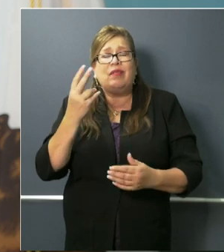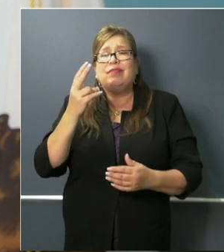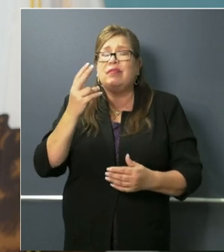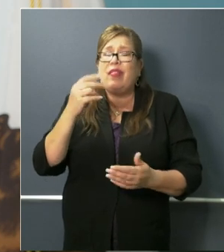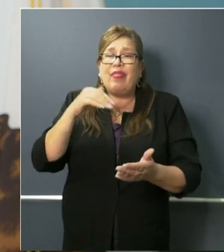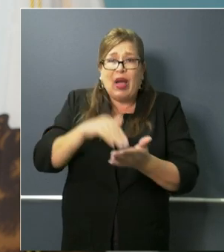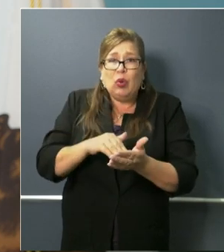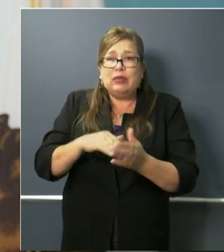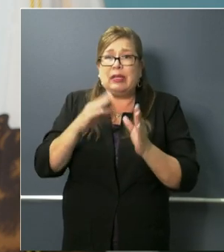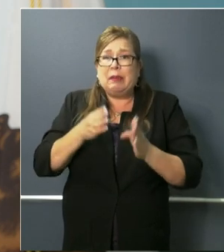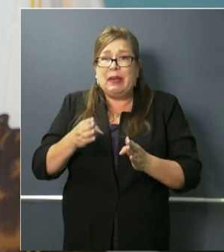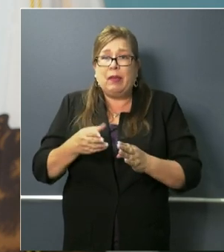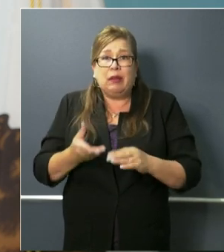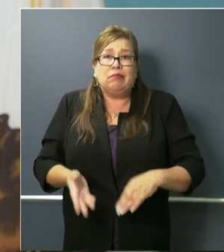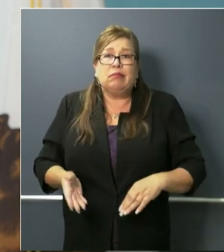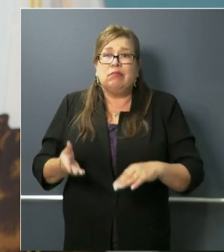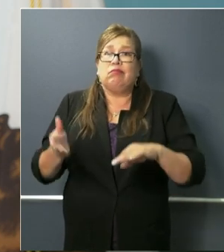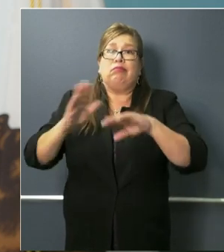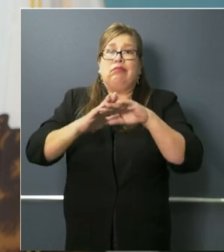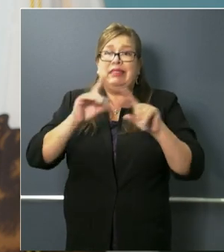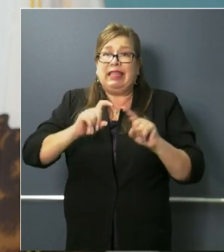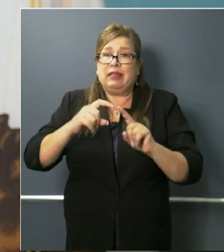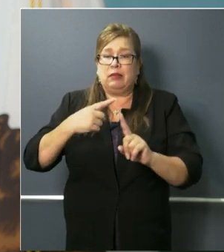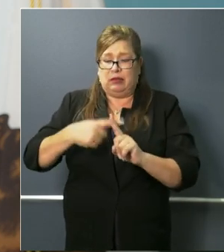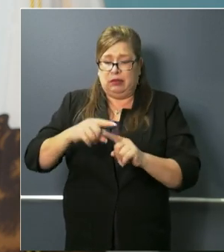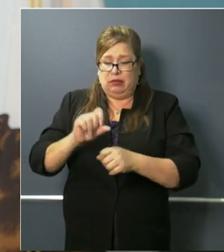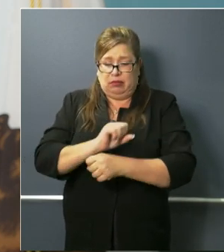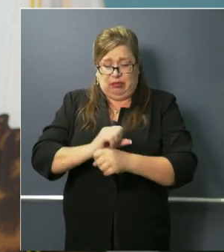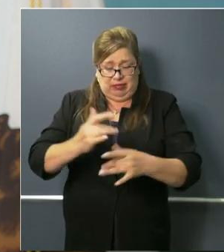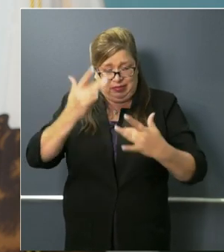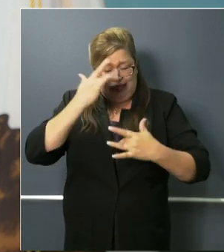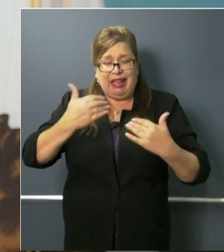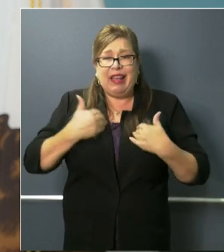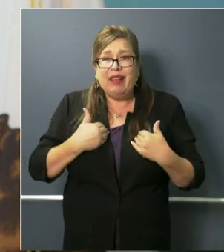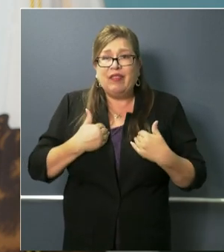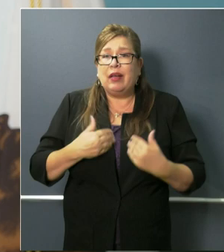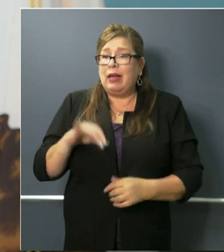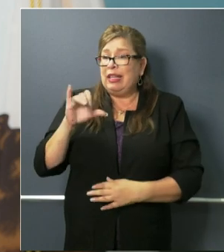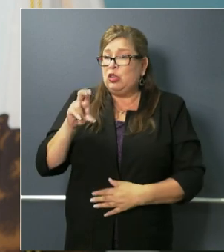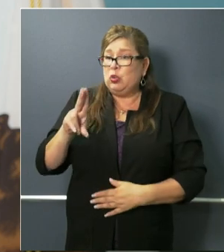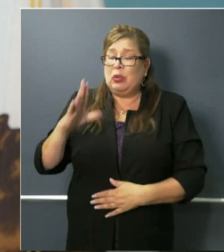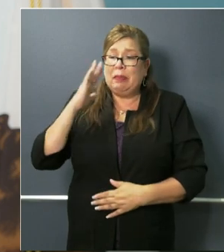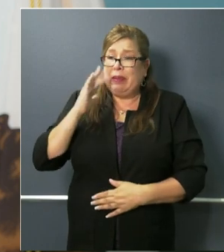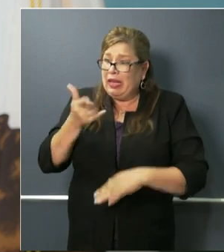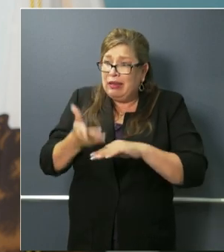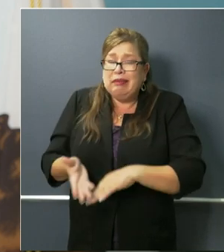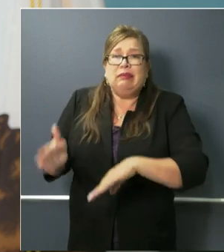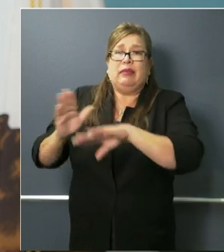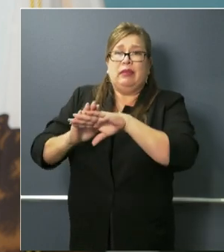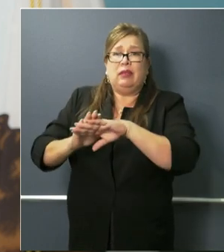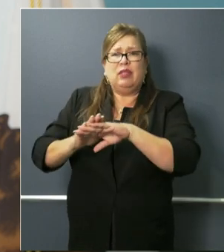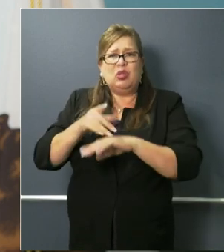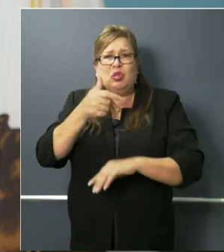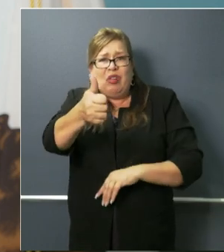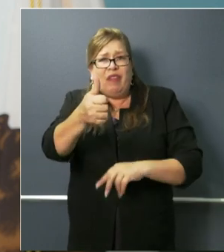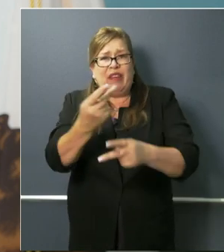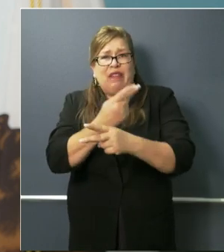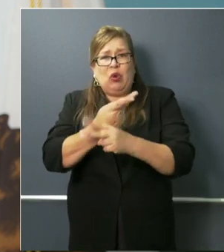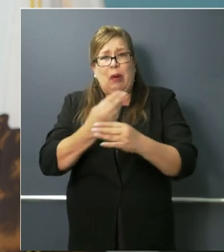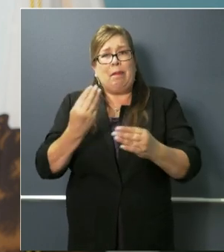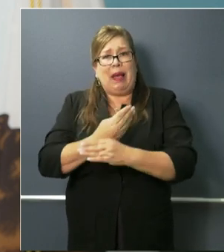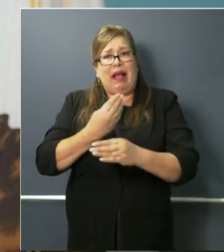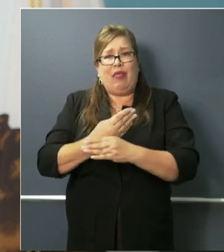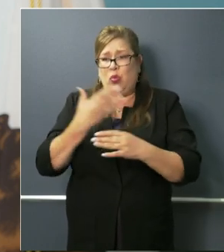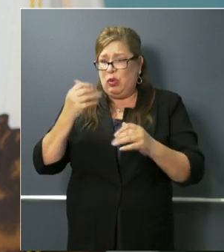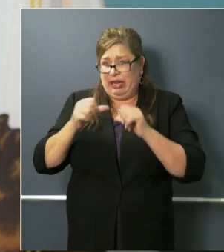We're seeing double digit increases in many of these areas including in terms of the ICU beds. You do the math on that. This is serious.